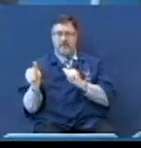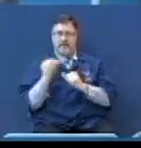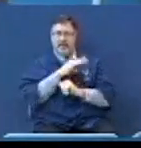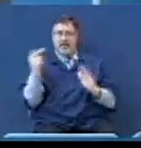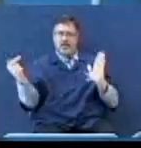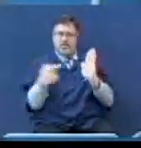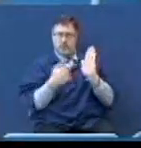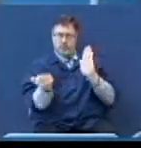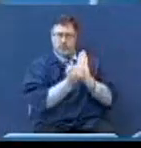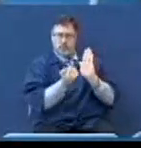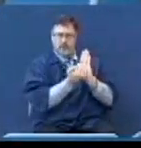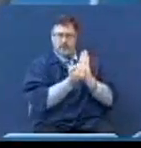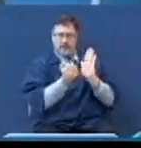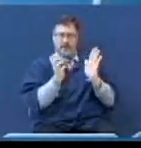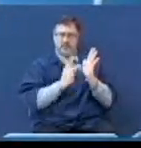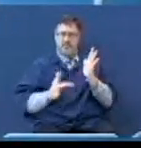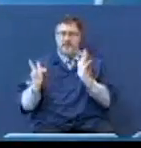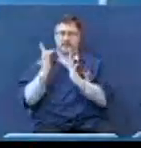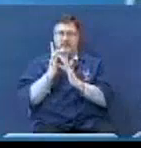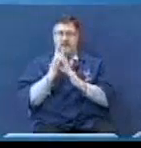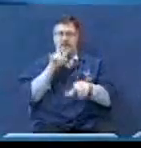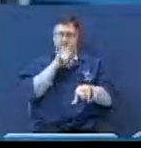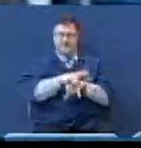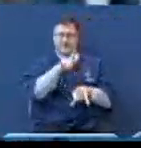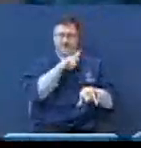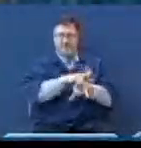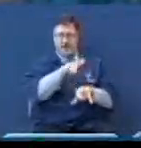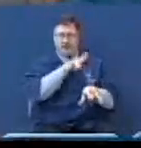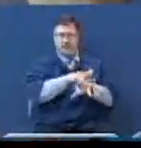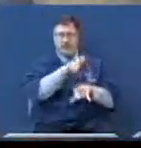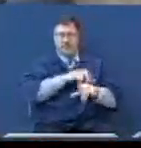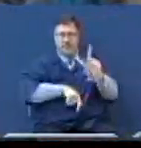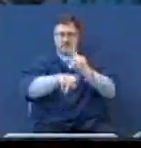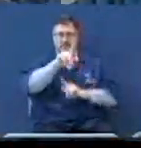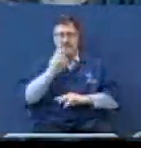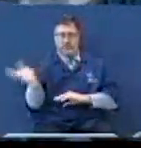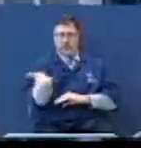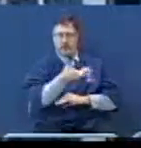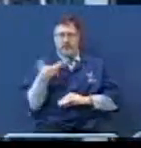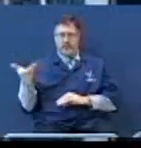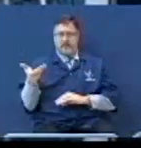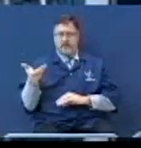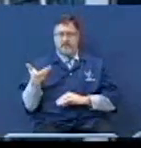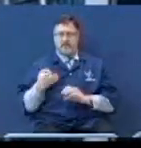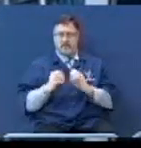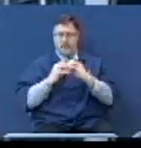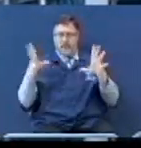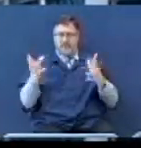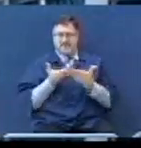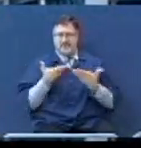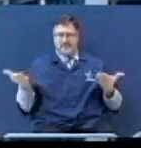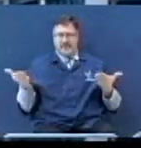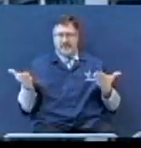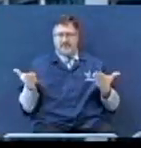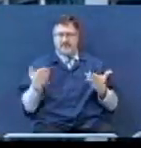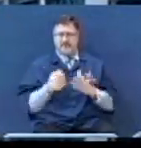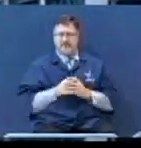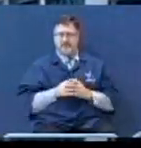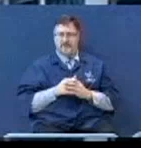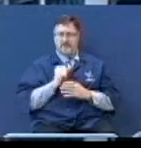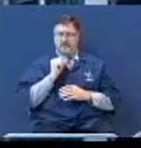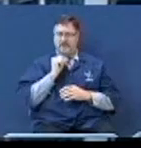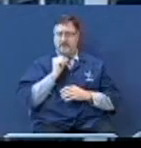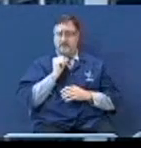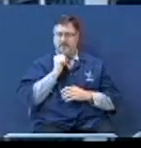They did it with mockery. You know there's a lot of you this morning here you've done a lot of things out of ignorance because you